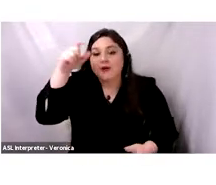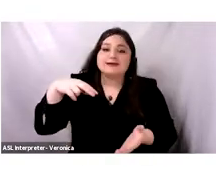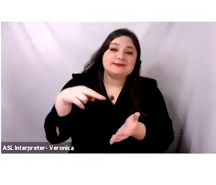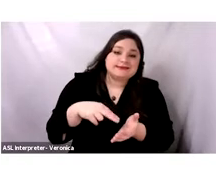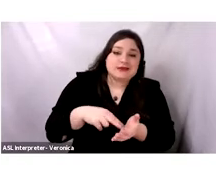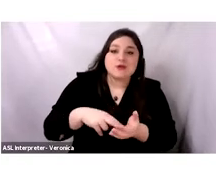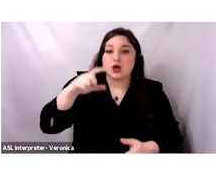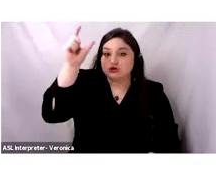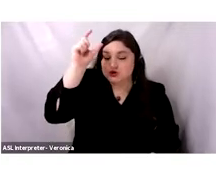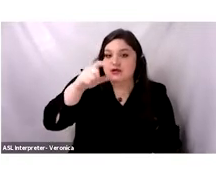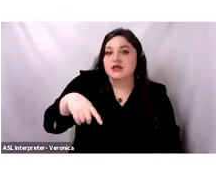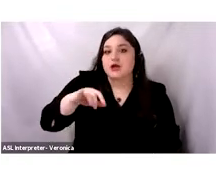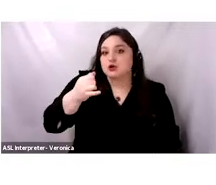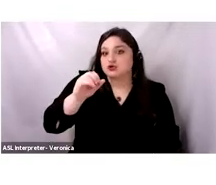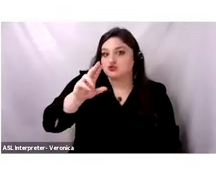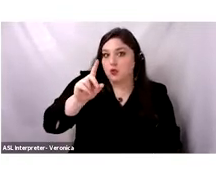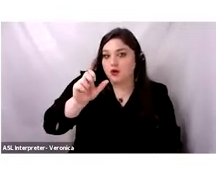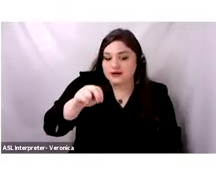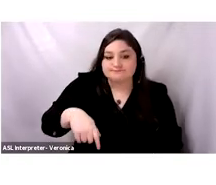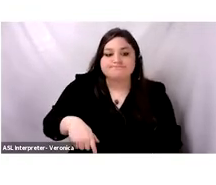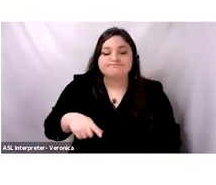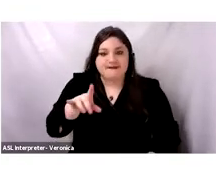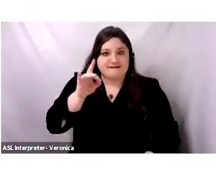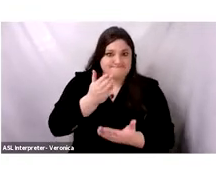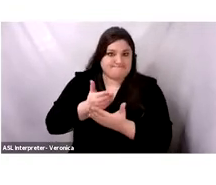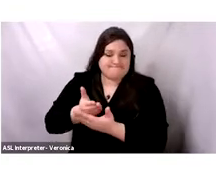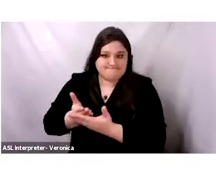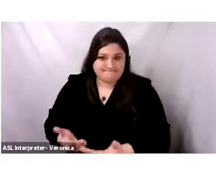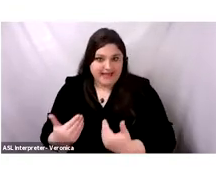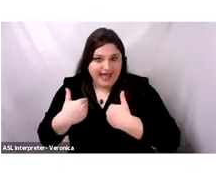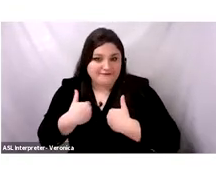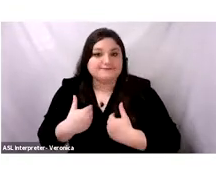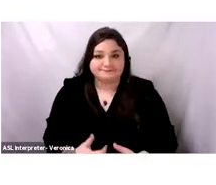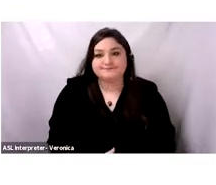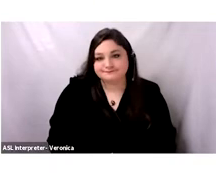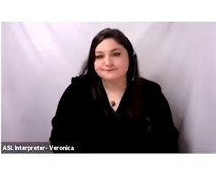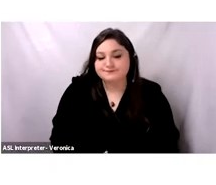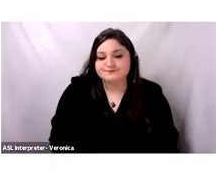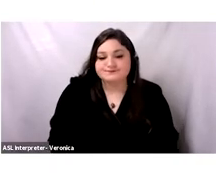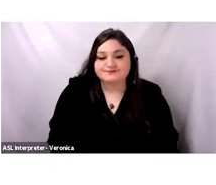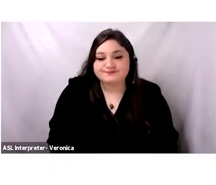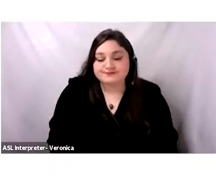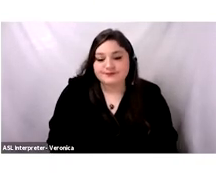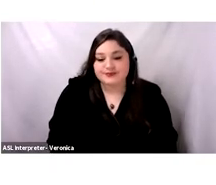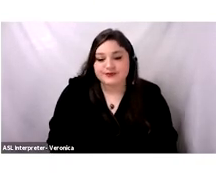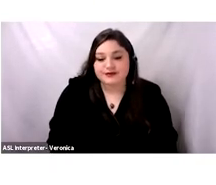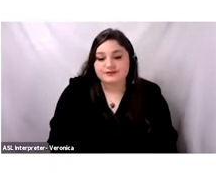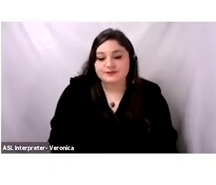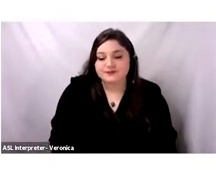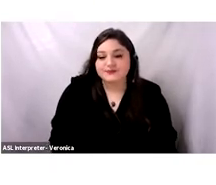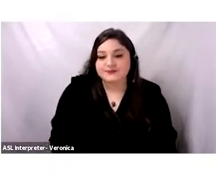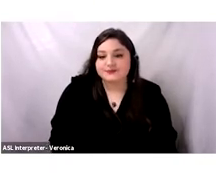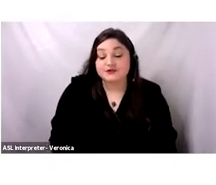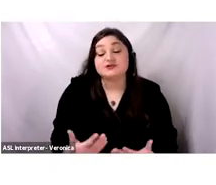found the remains of these peas. And it's very important to know that colonialism actually